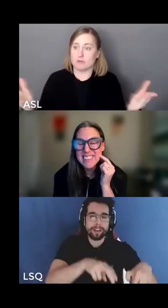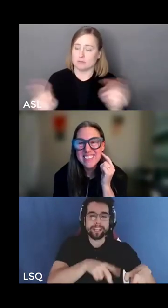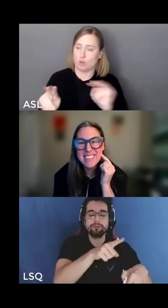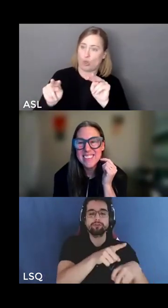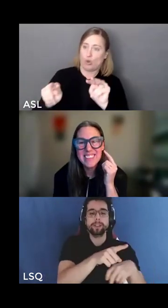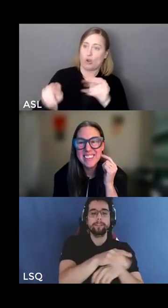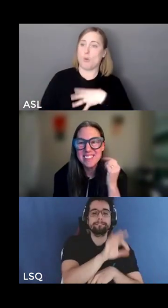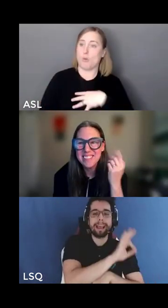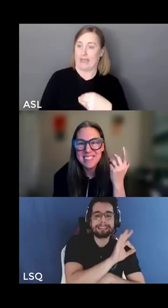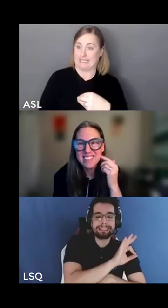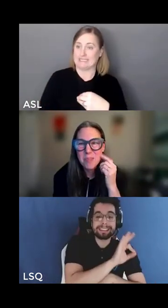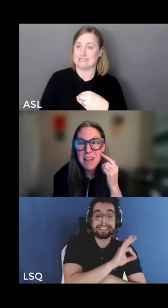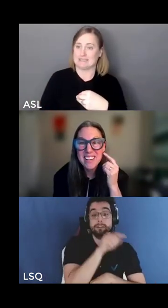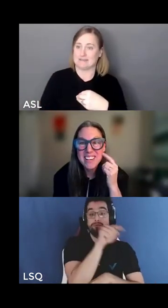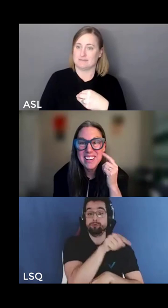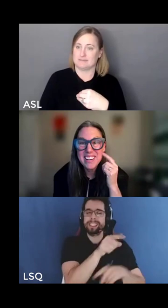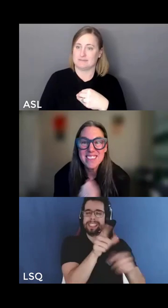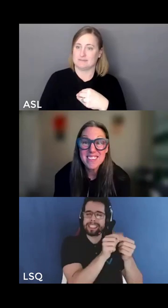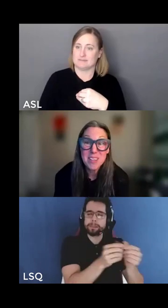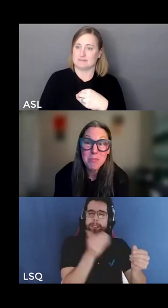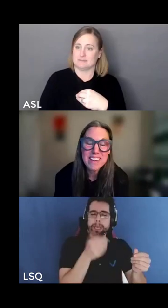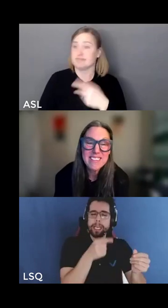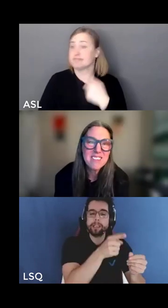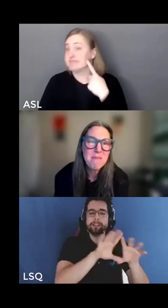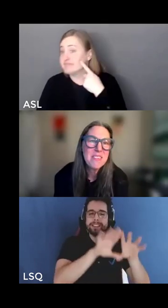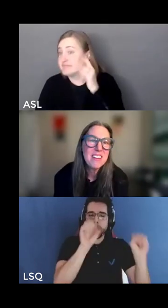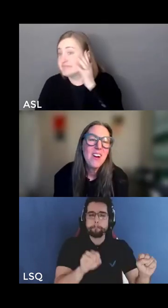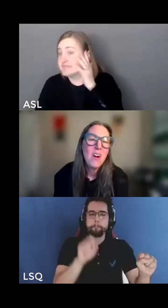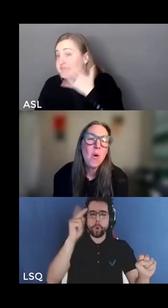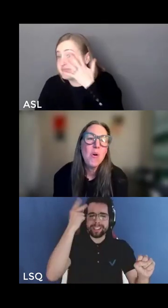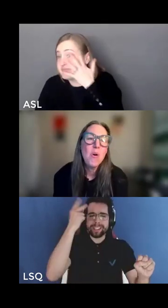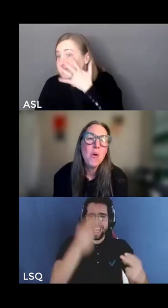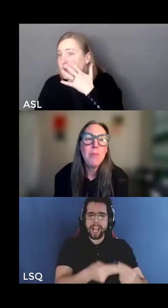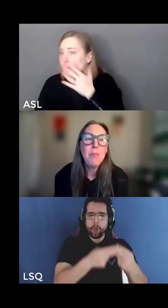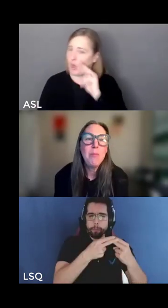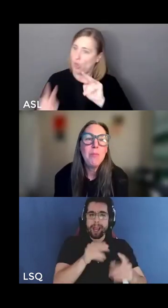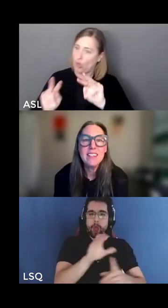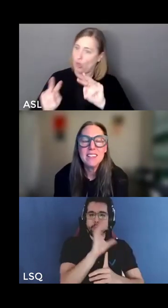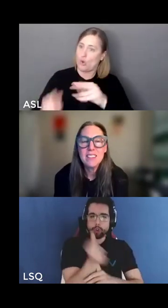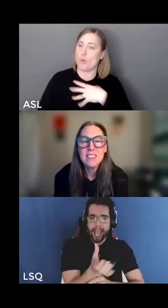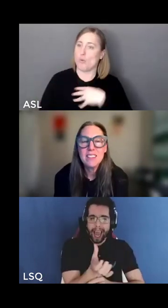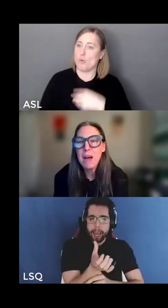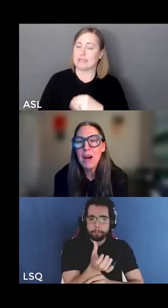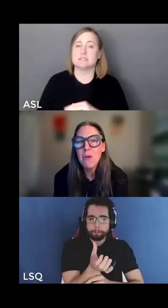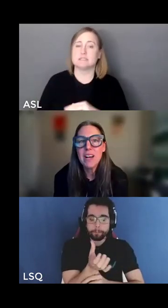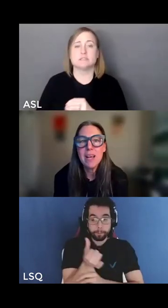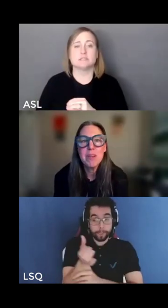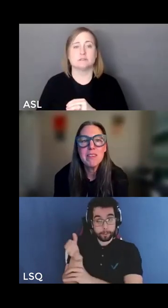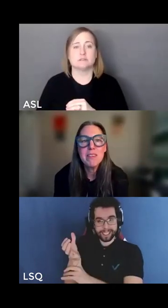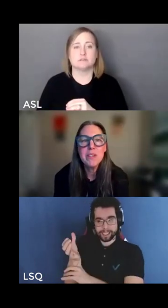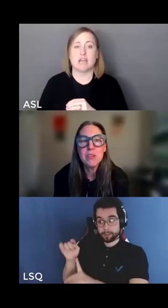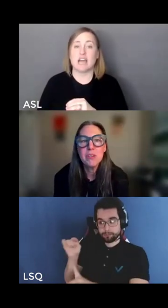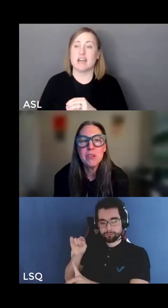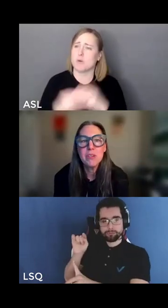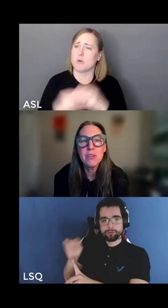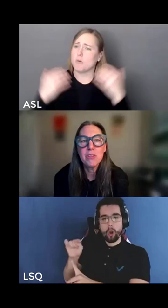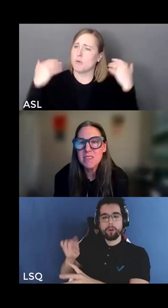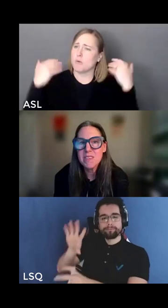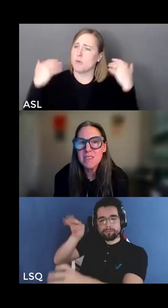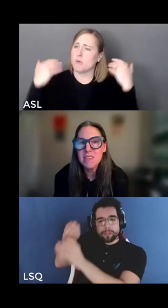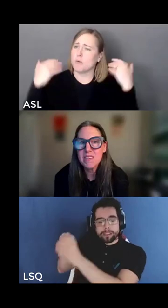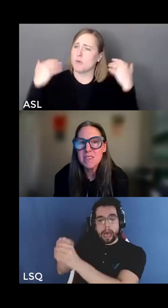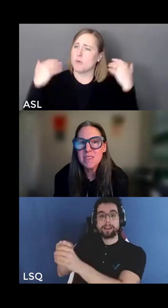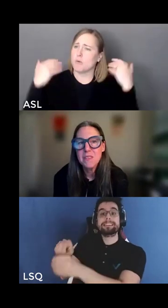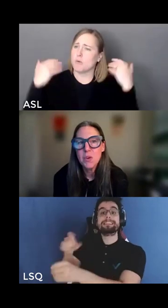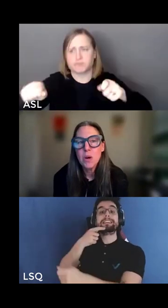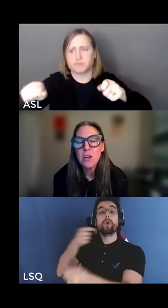this is just a melanin this is just a complexion overwhelmingly control power and material resources